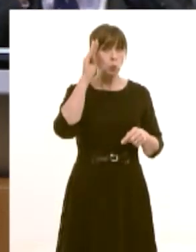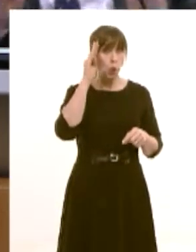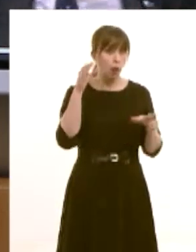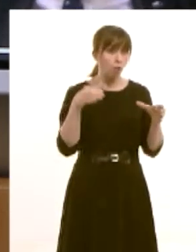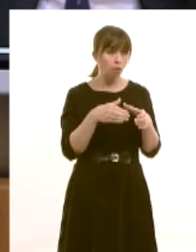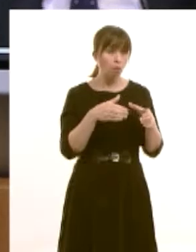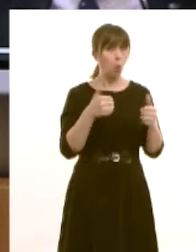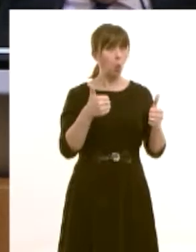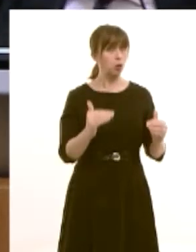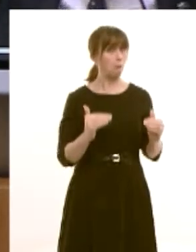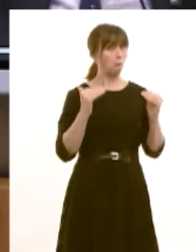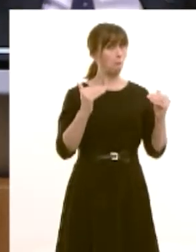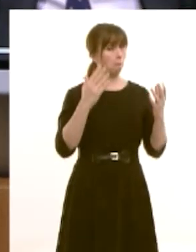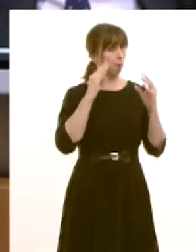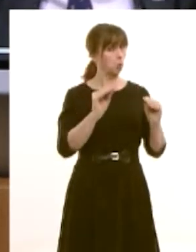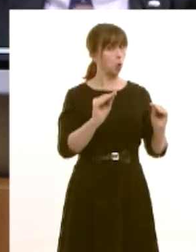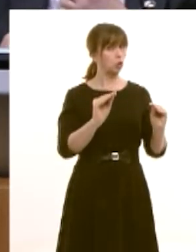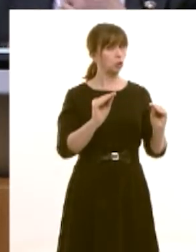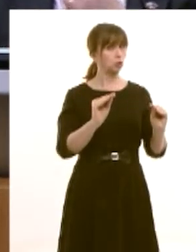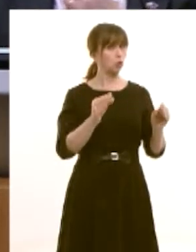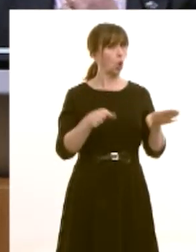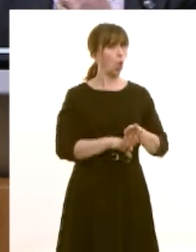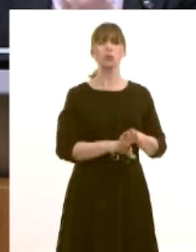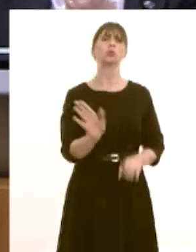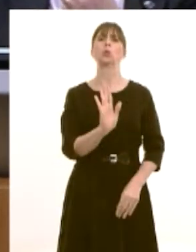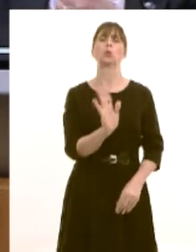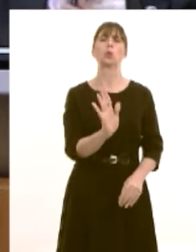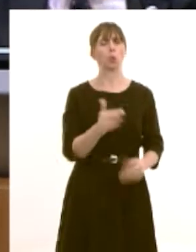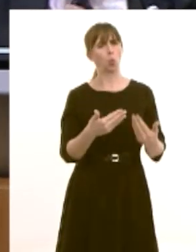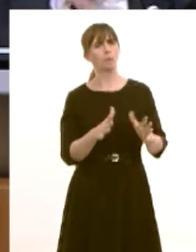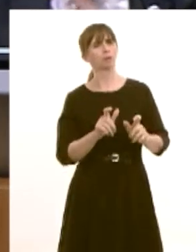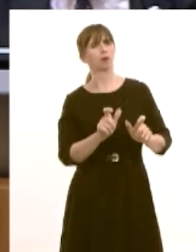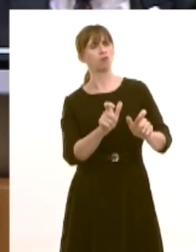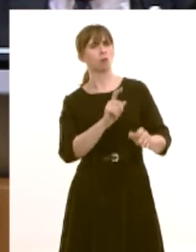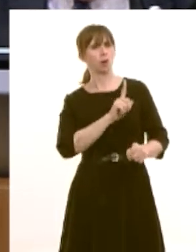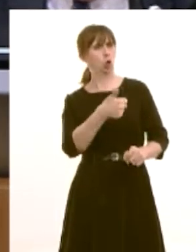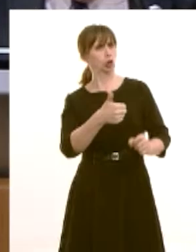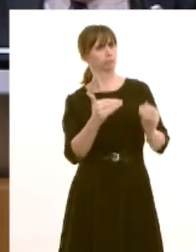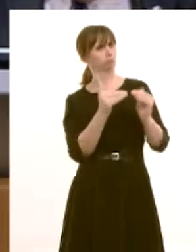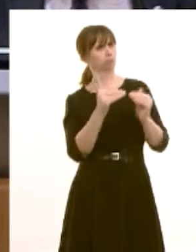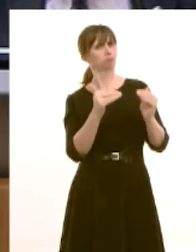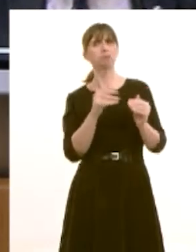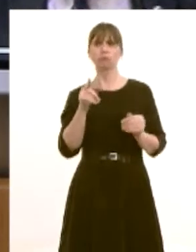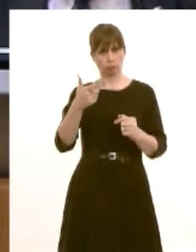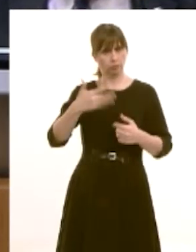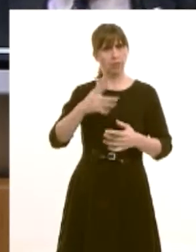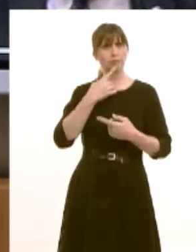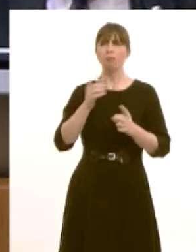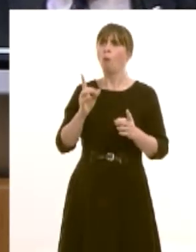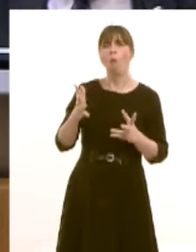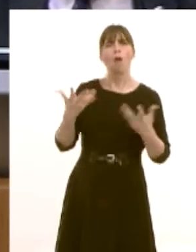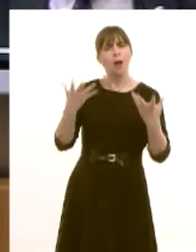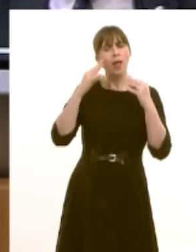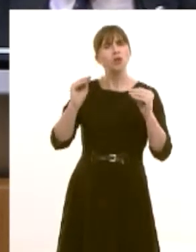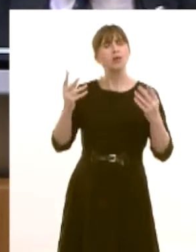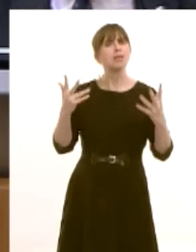standard of education should not be closed and as you've just said yourself, there are improvements in standards of